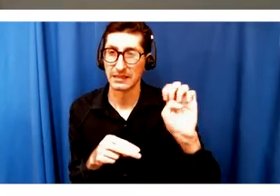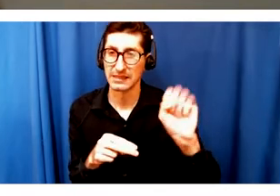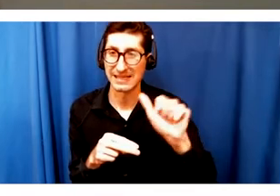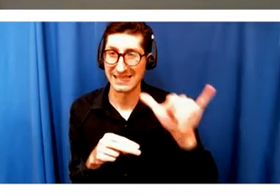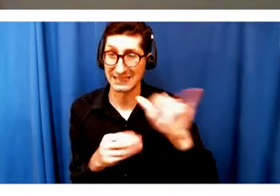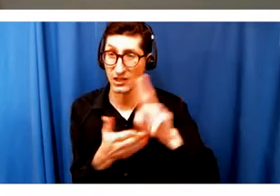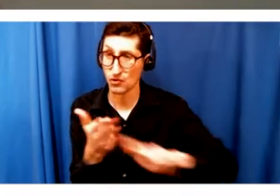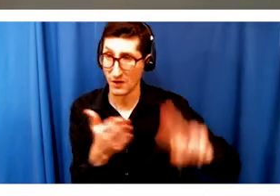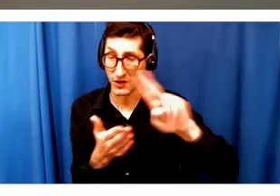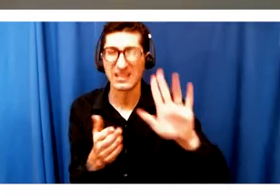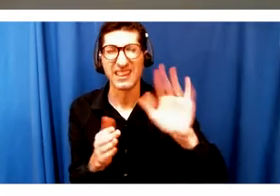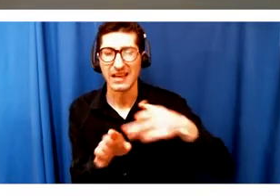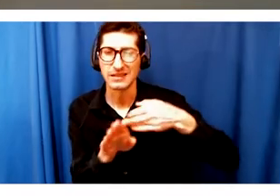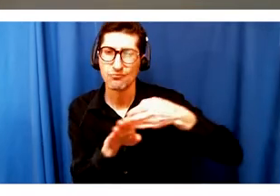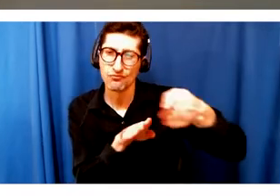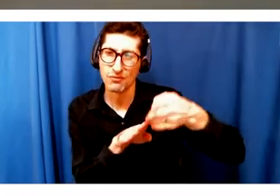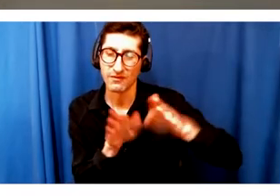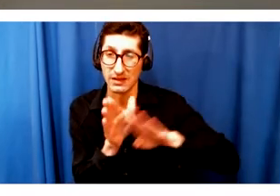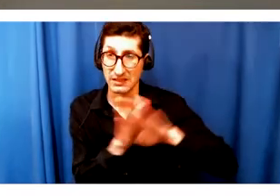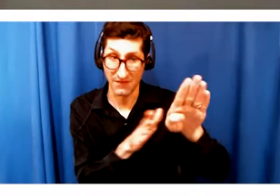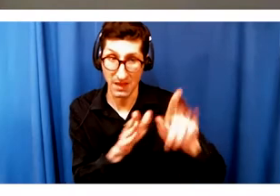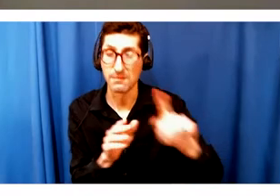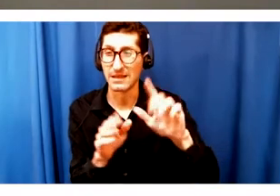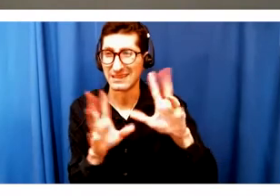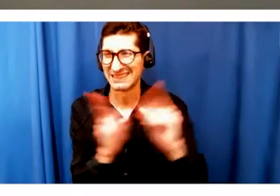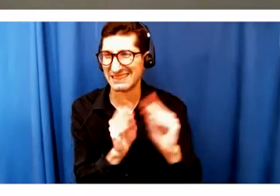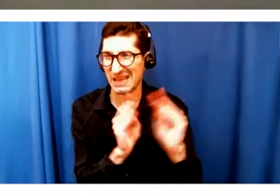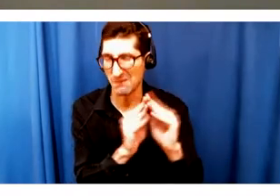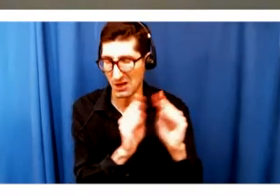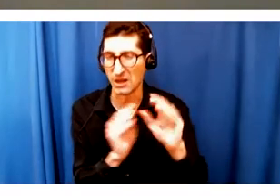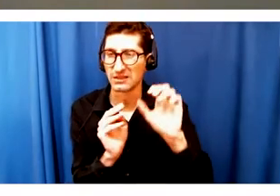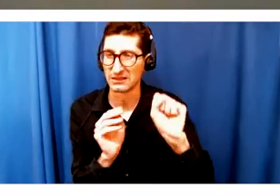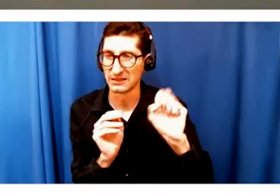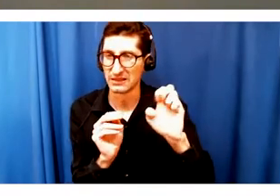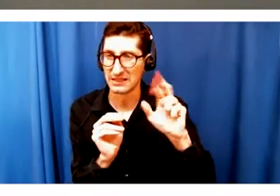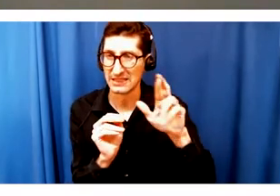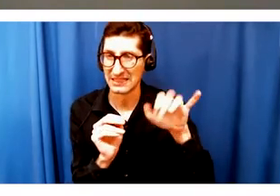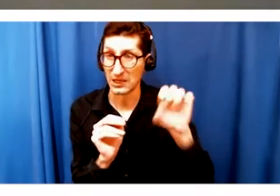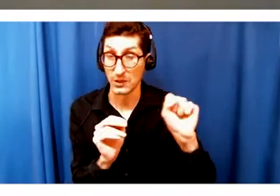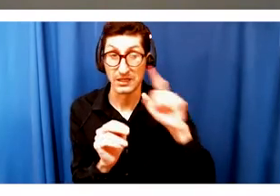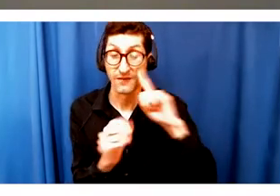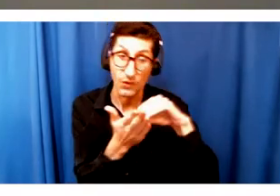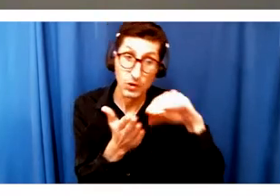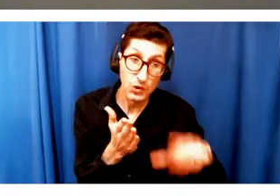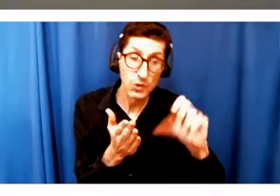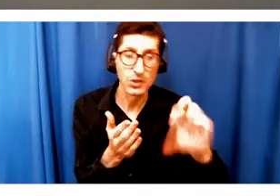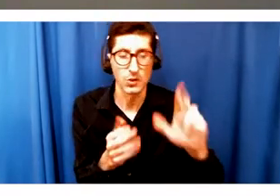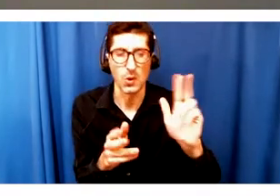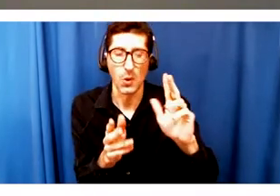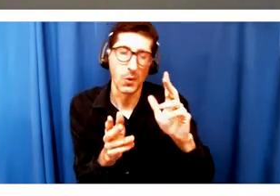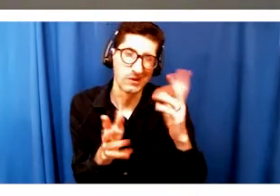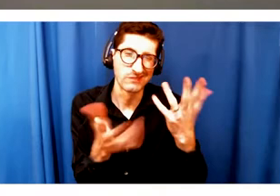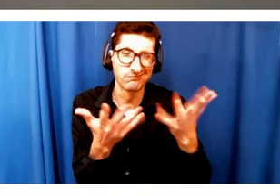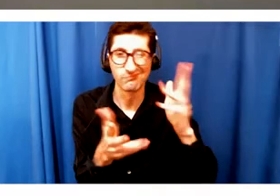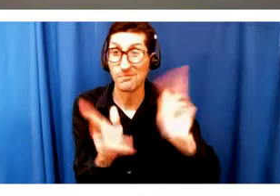seminar series, specifically for students or those early in their artistic